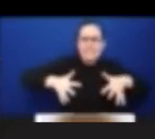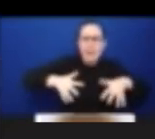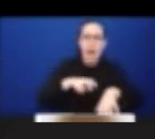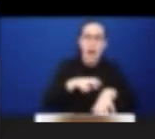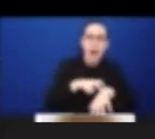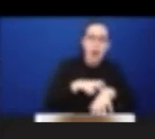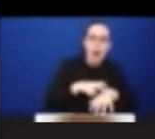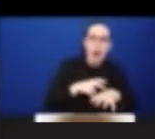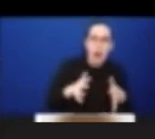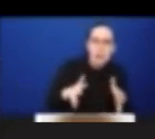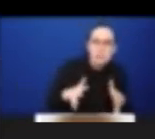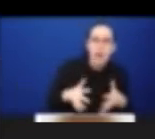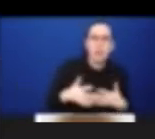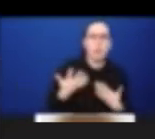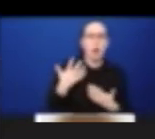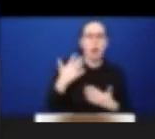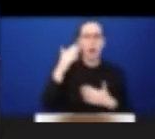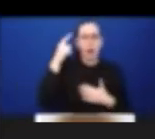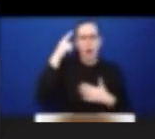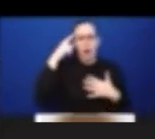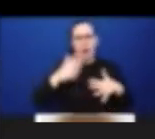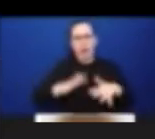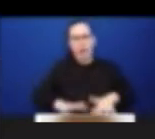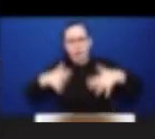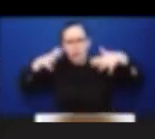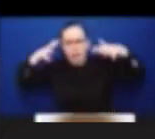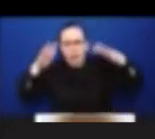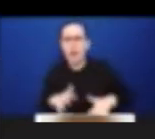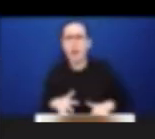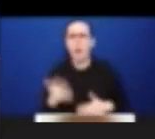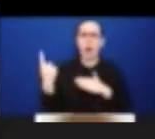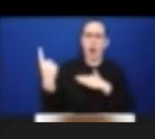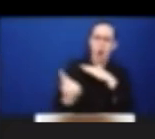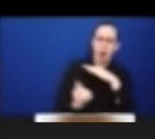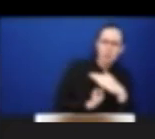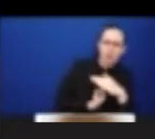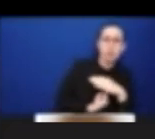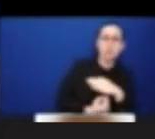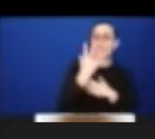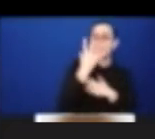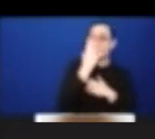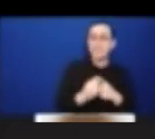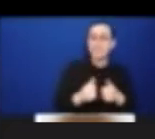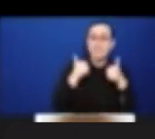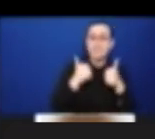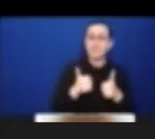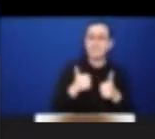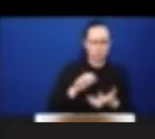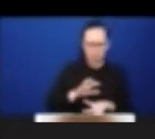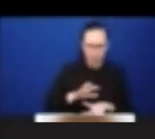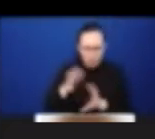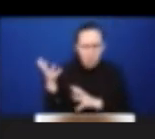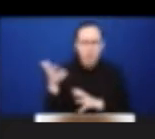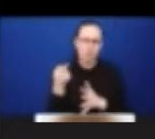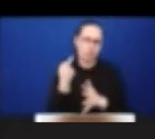disturbances, sleep patterns, and overall functioning as compared to pre-pandemic levels.